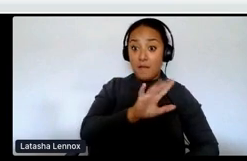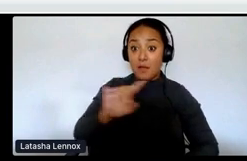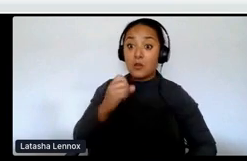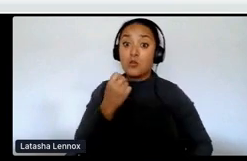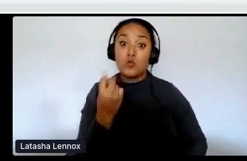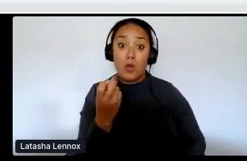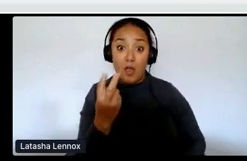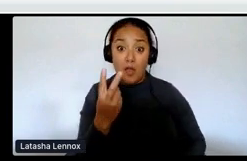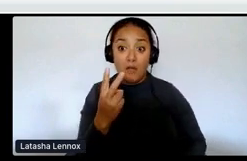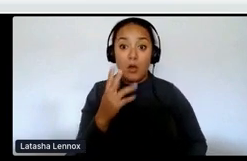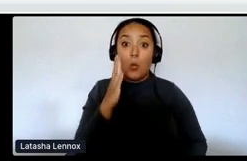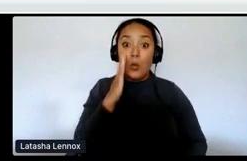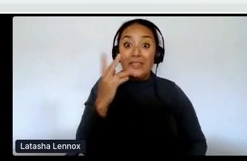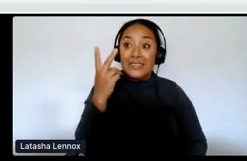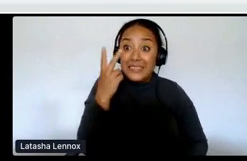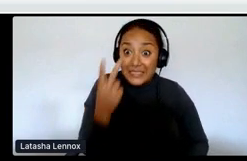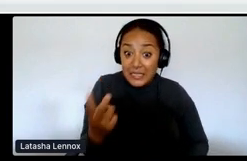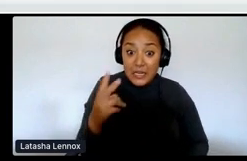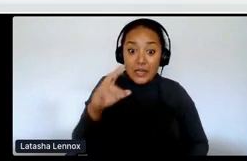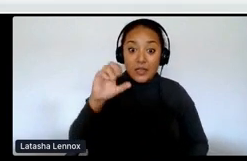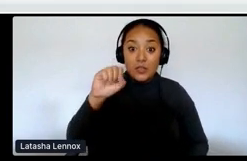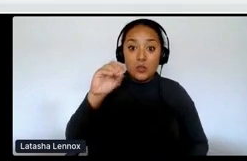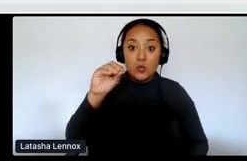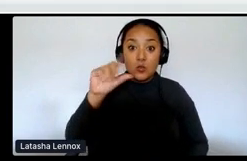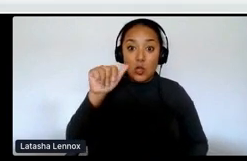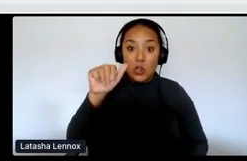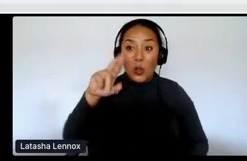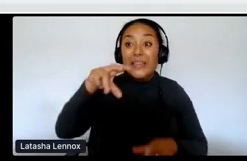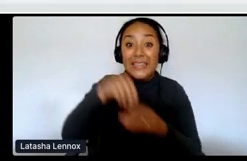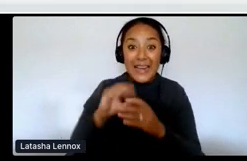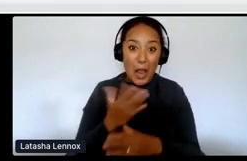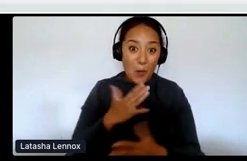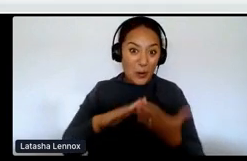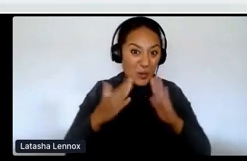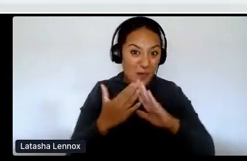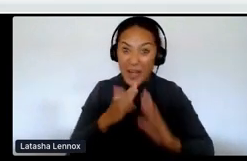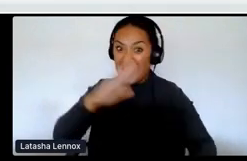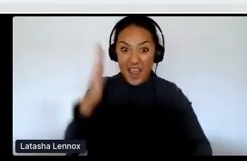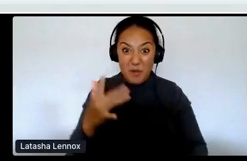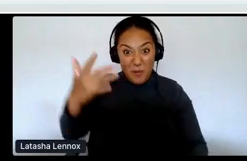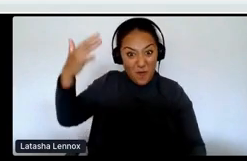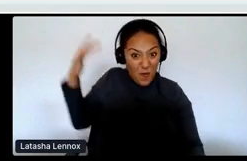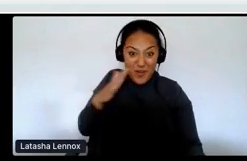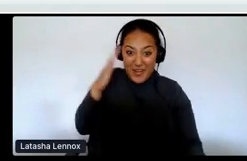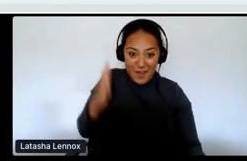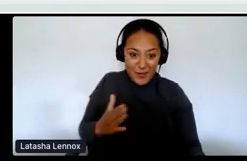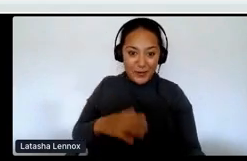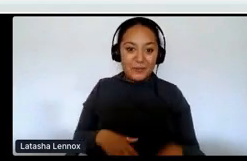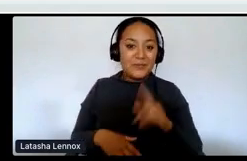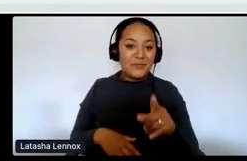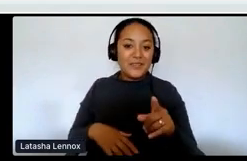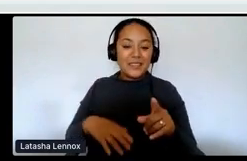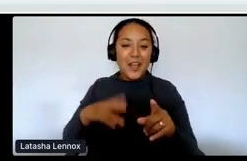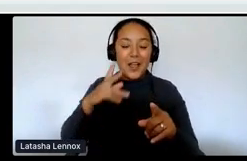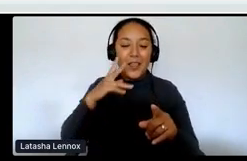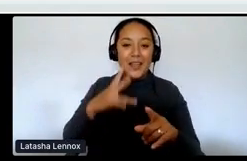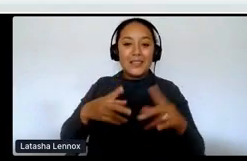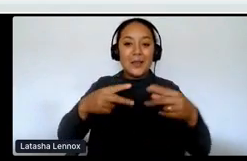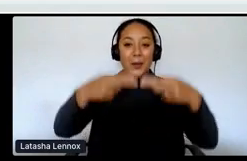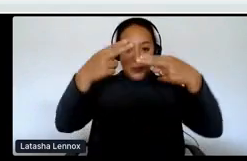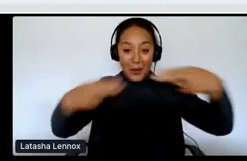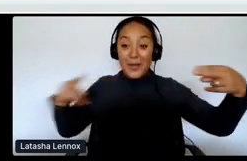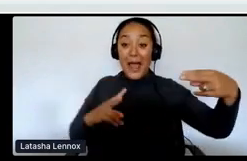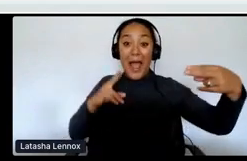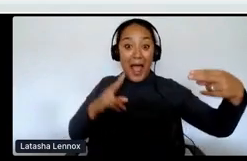their lives, they'll see solar, um, in our community, which we've never seen. And this is our ribbon cutting ceremony. Um, we had a solar